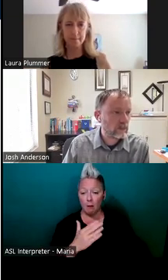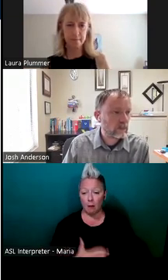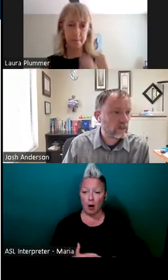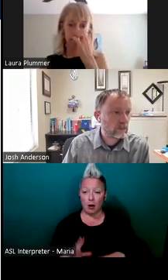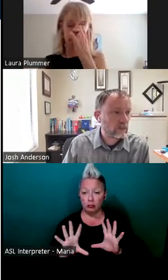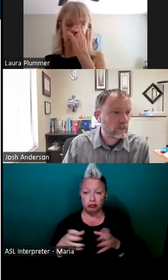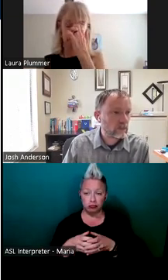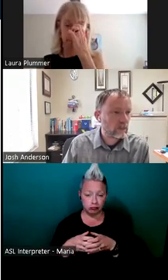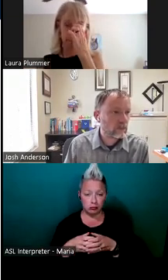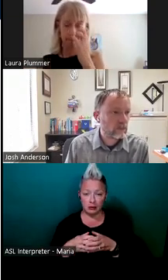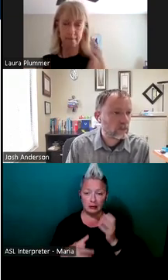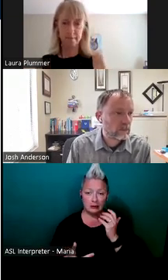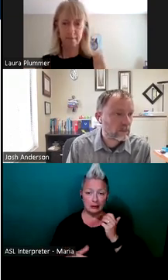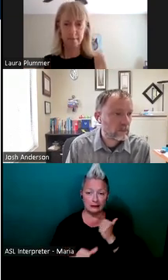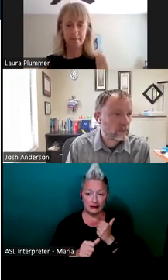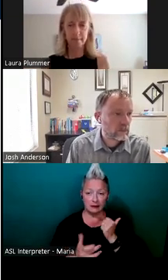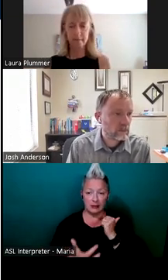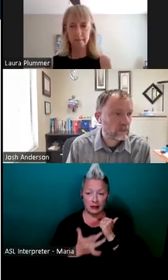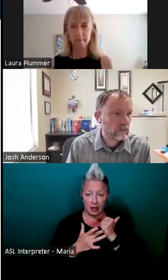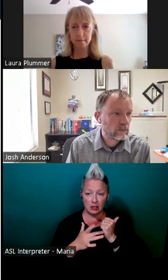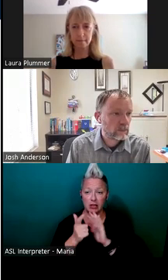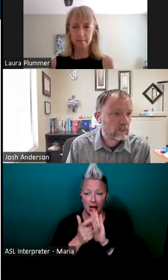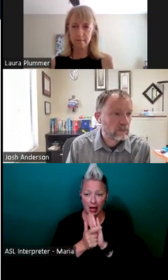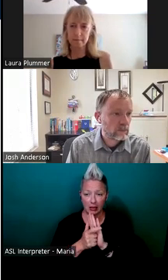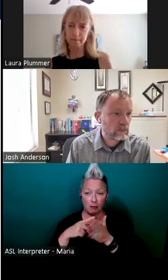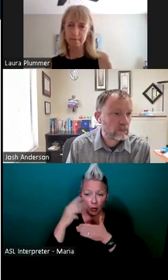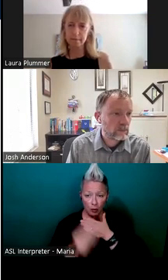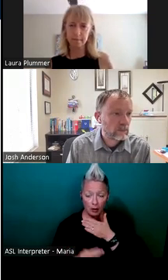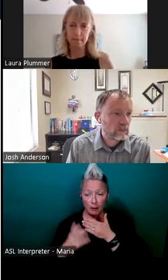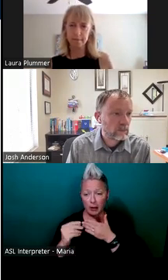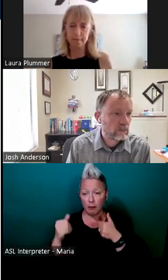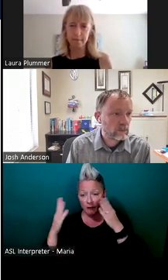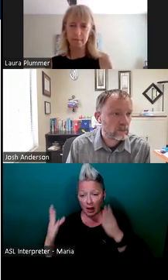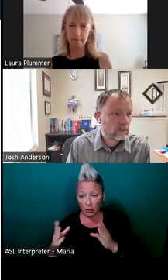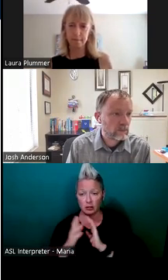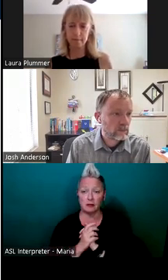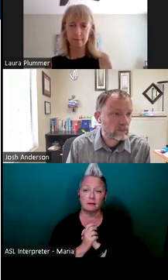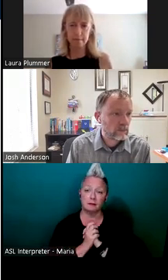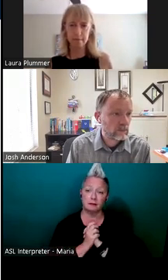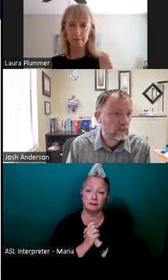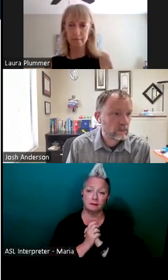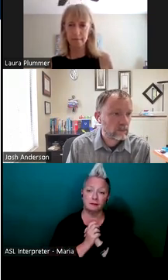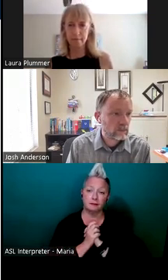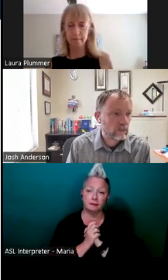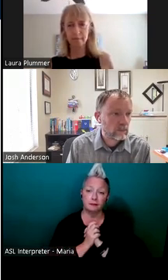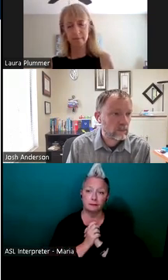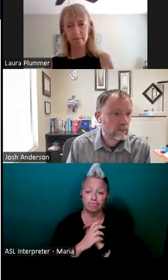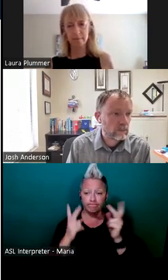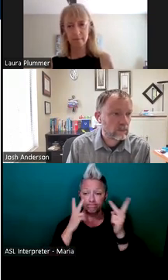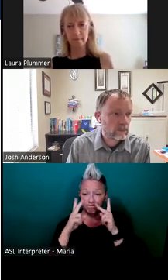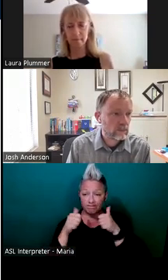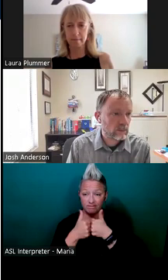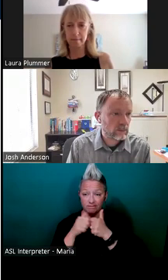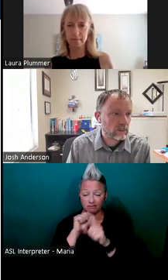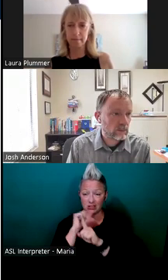technology act programs and, or, um, you know, providers. And when we run across difficult situations, we're not,